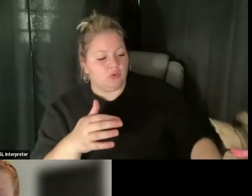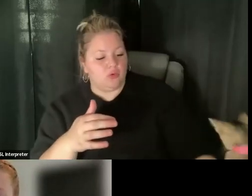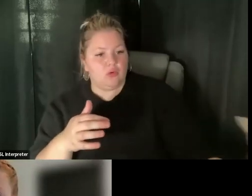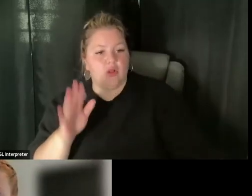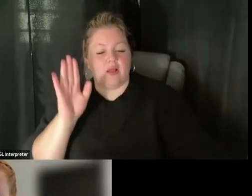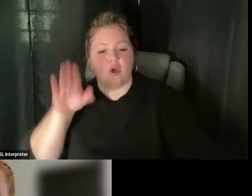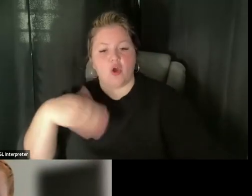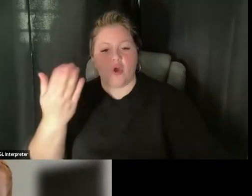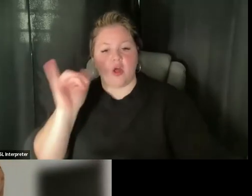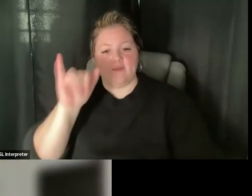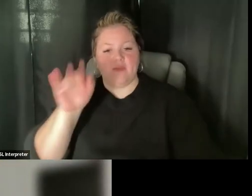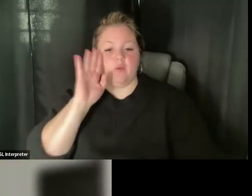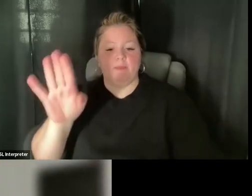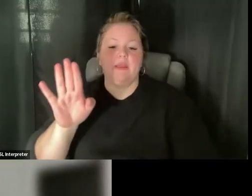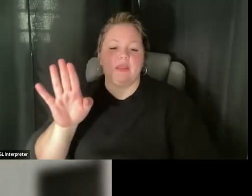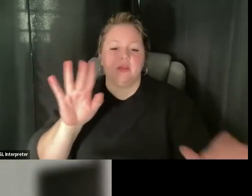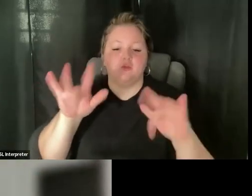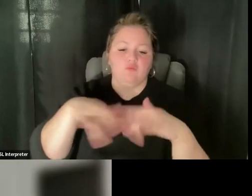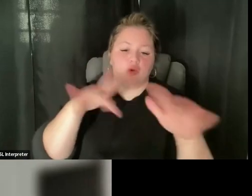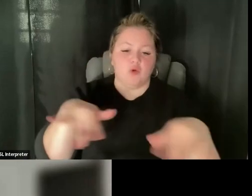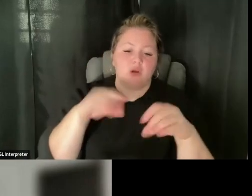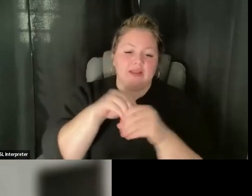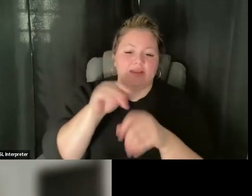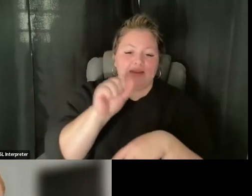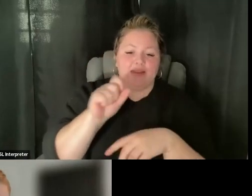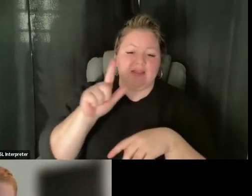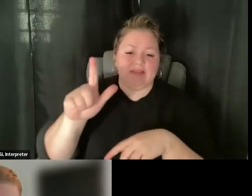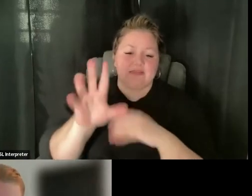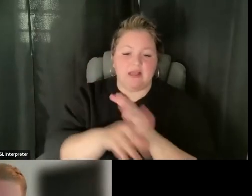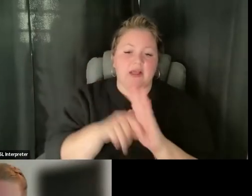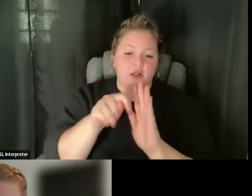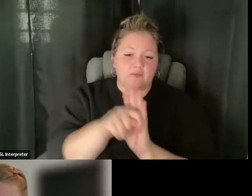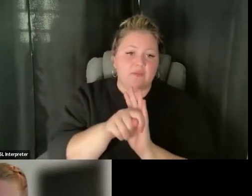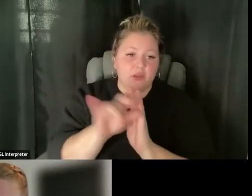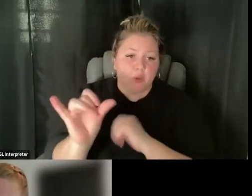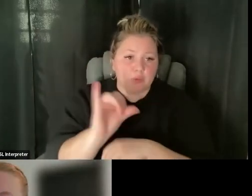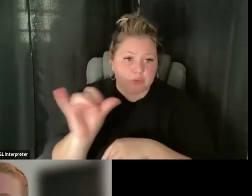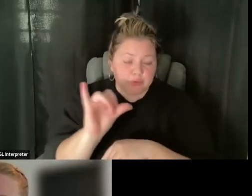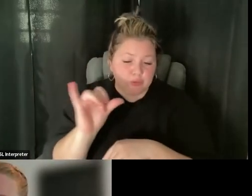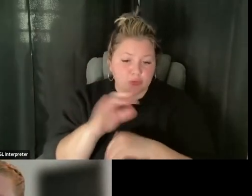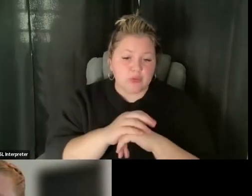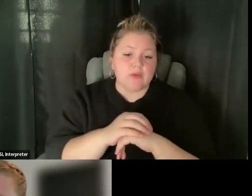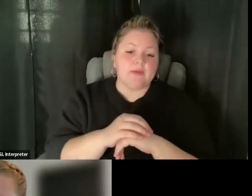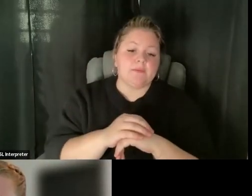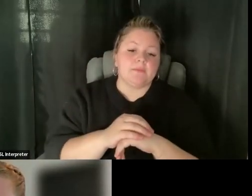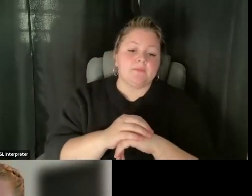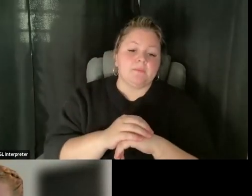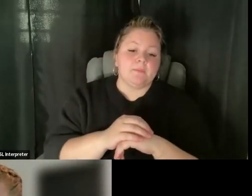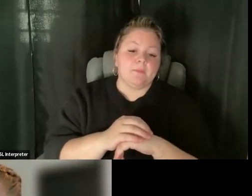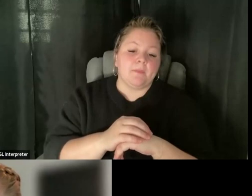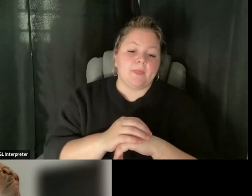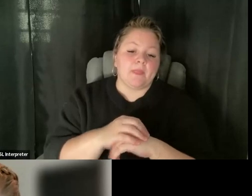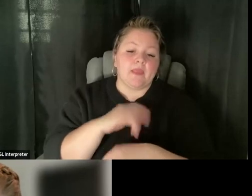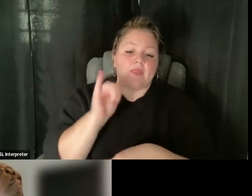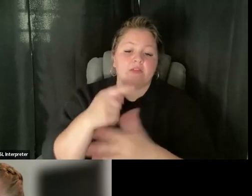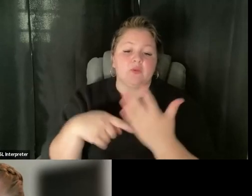video. So those are two, um, potential access solutions I've heard from the National Association of the Deaf and